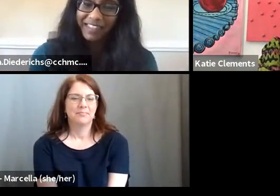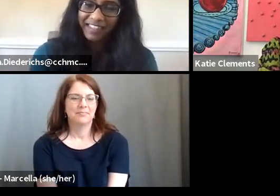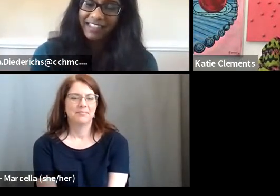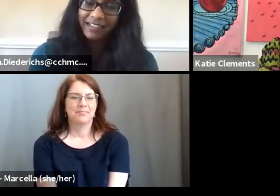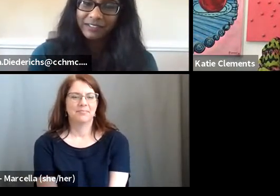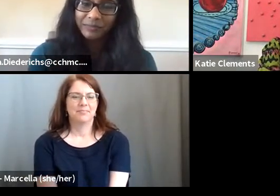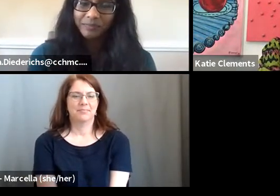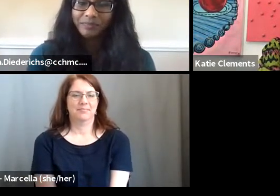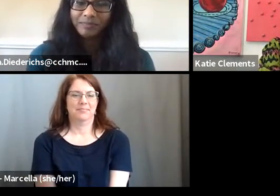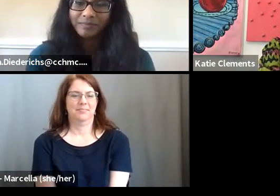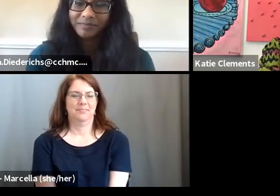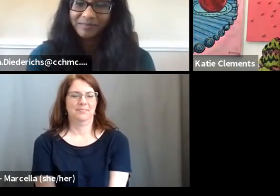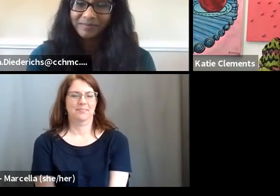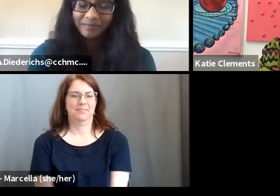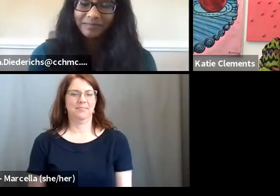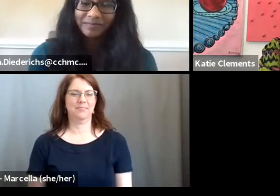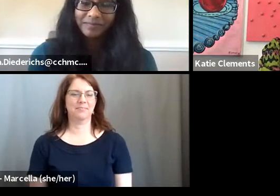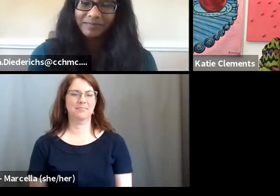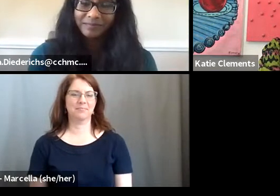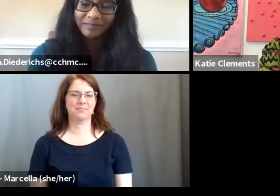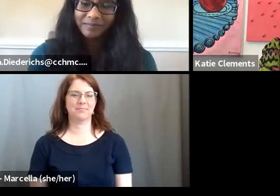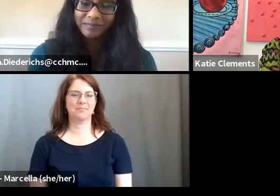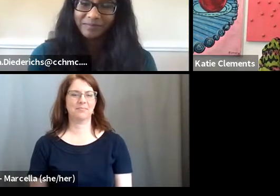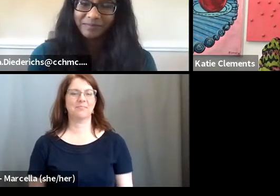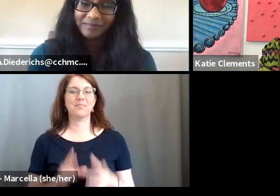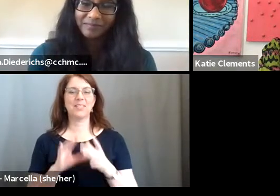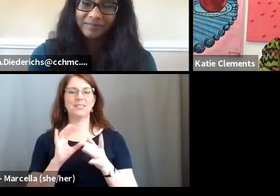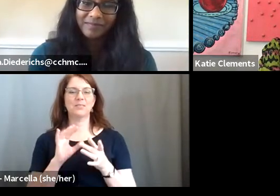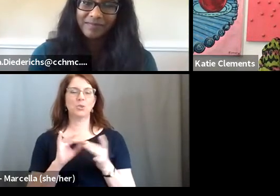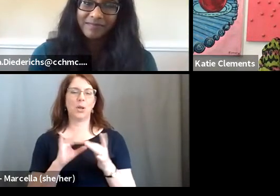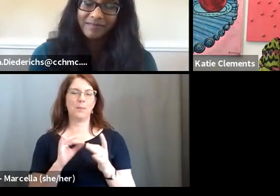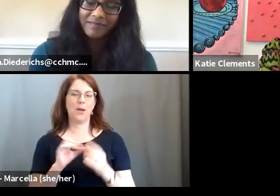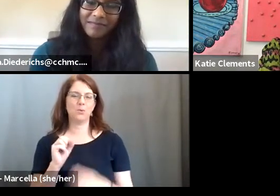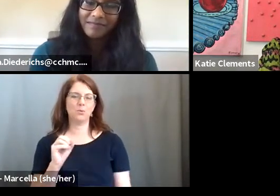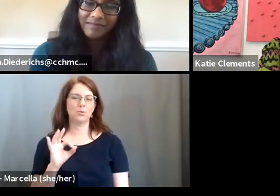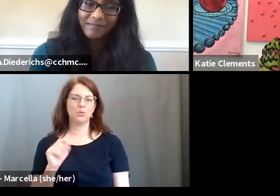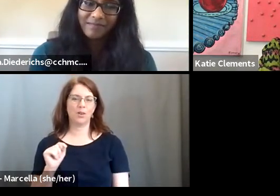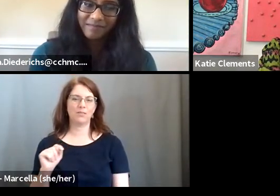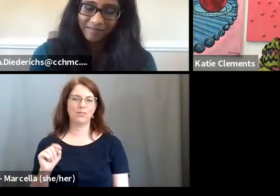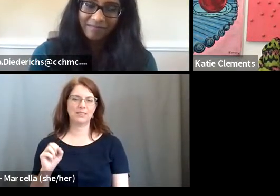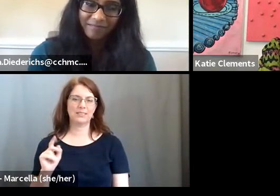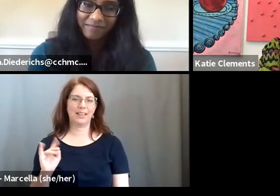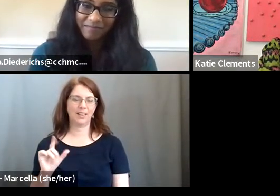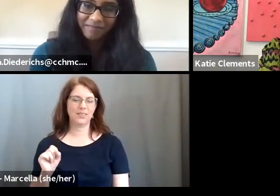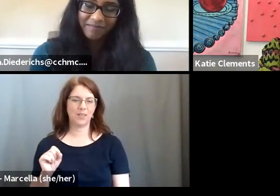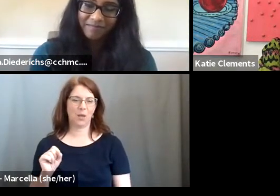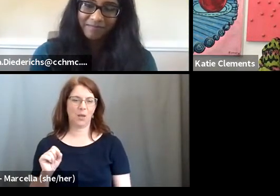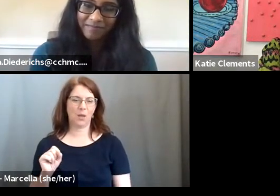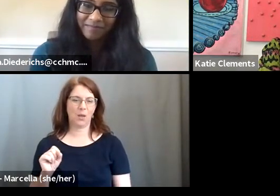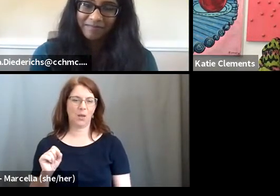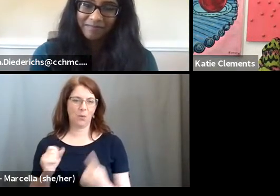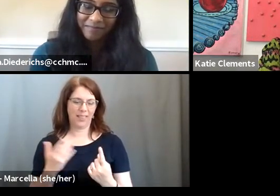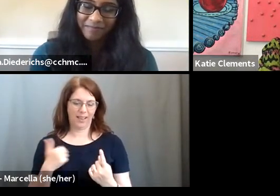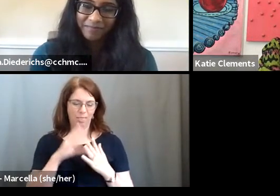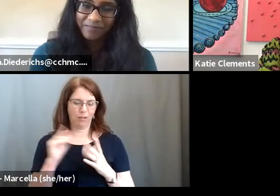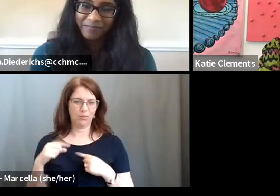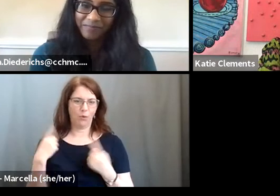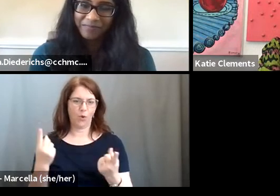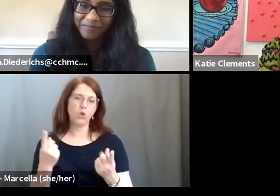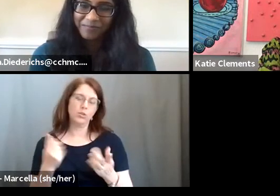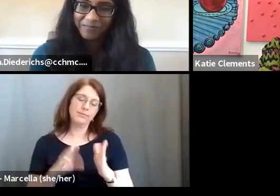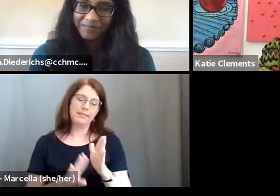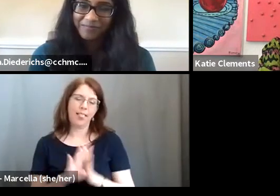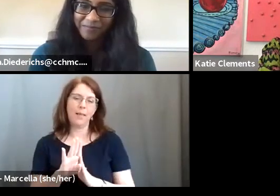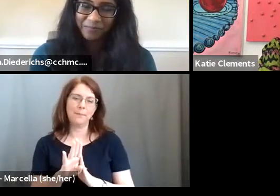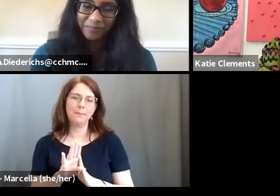I think, um, yeah, we talked about soft skills and whatnot. I think one of the things I learned over the years or developed